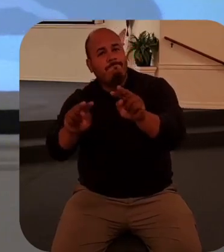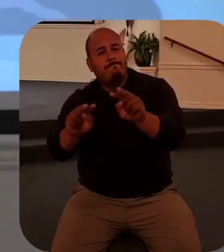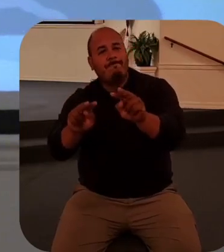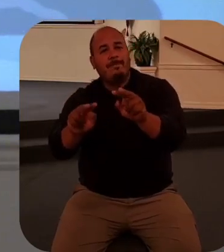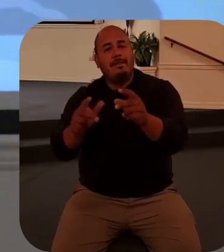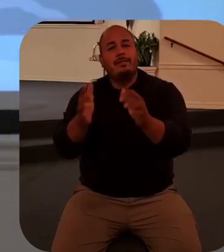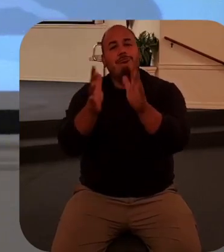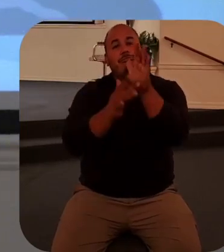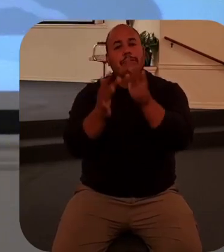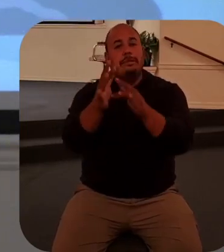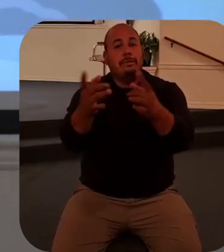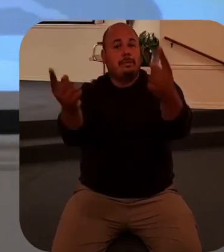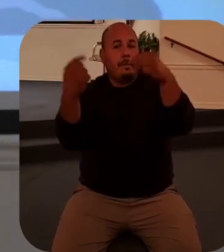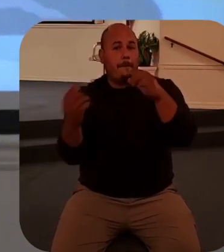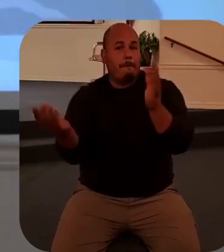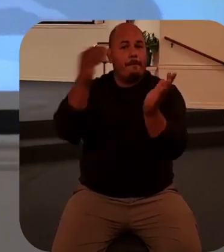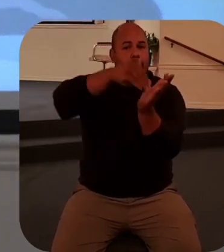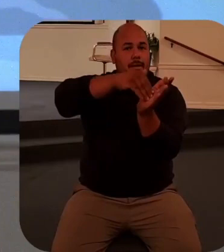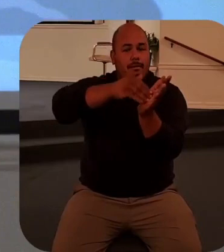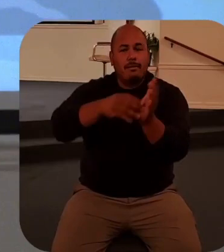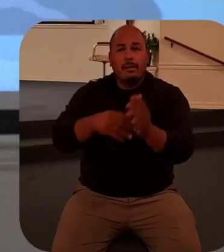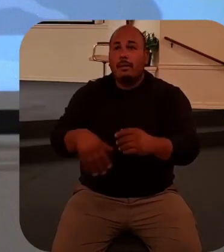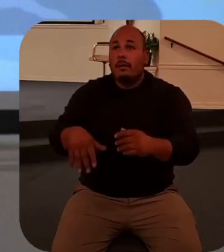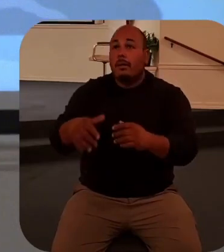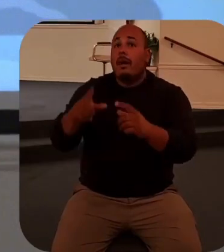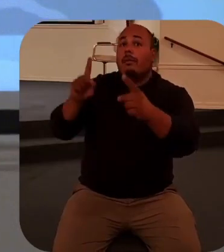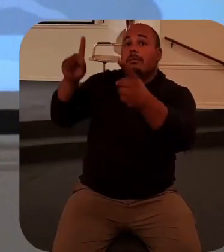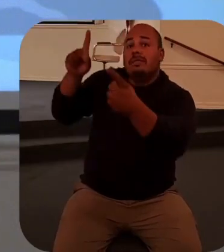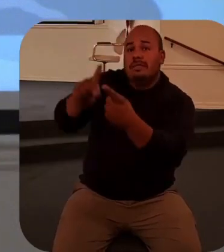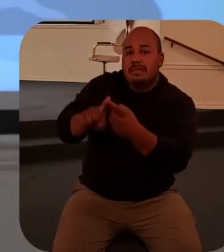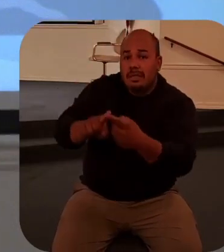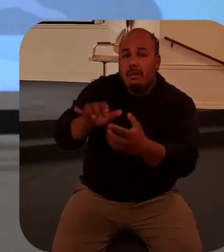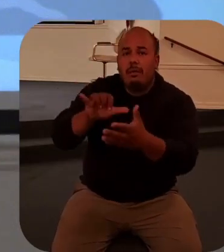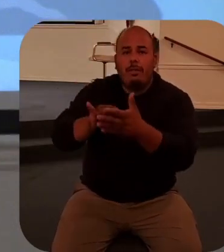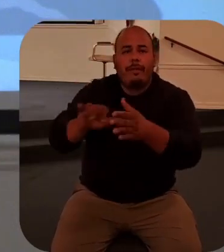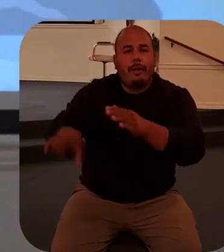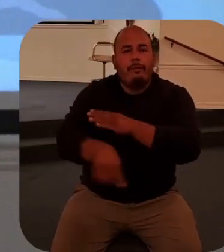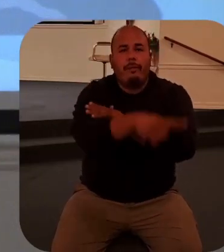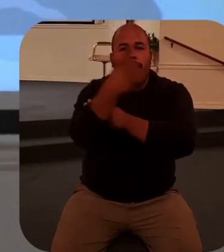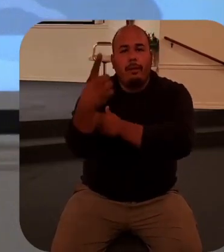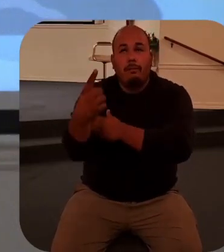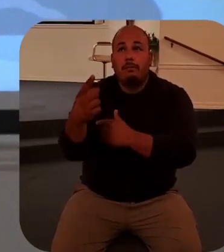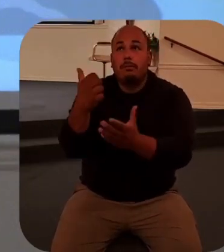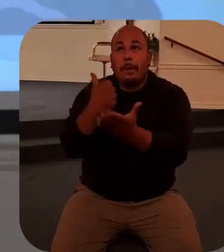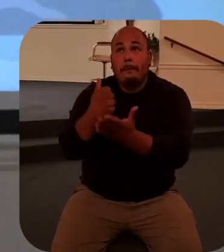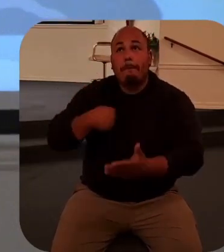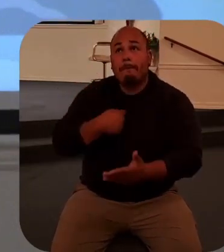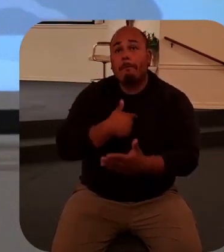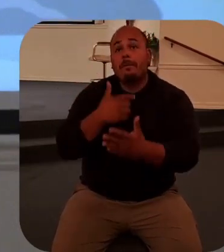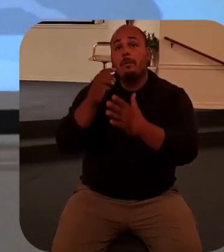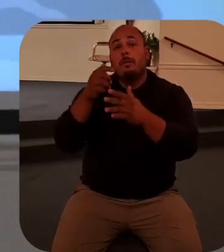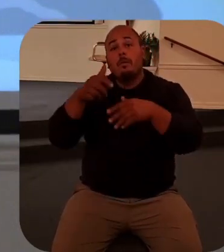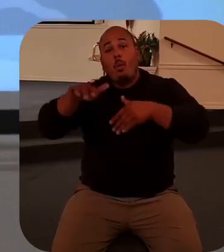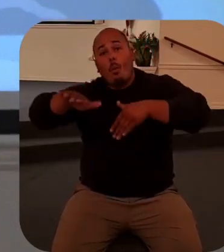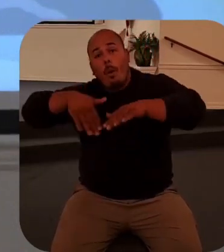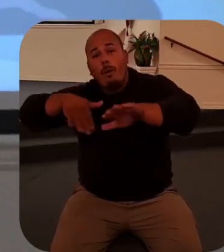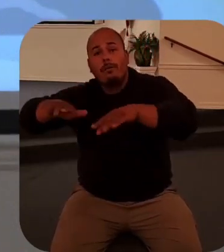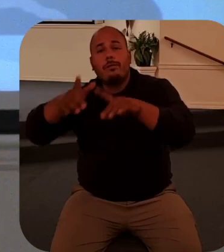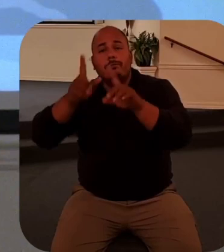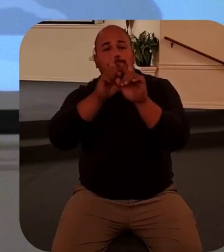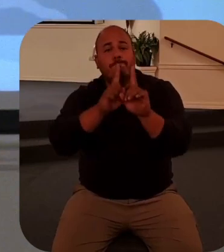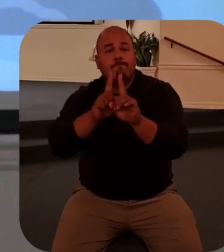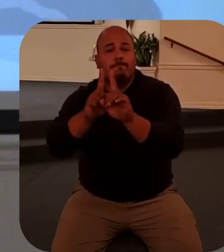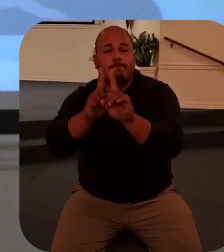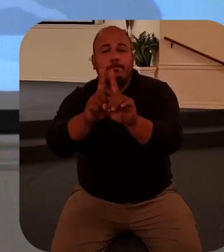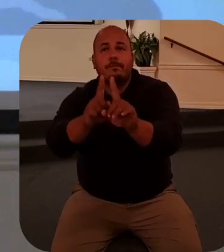until then help us Lord to walk in faith to trust you and to see through the resurrection of Lazarus